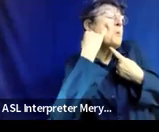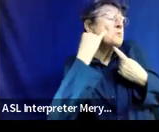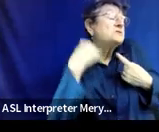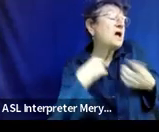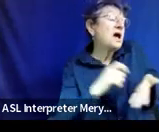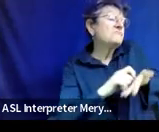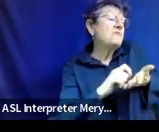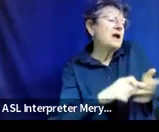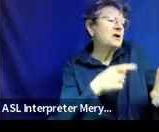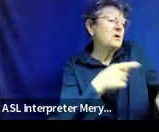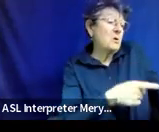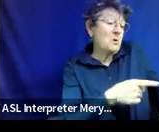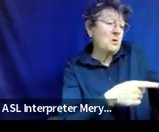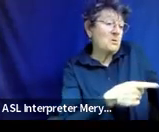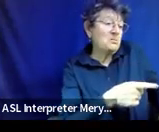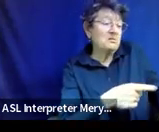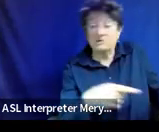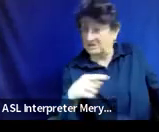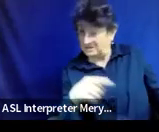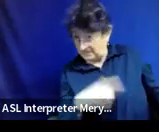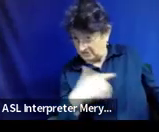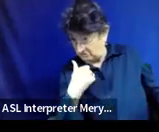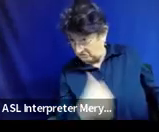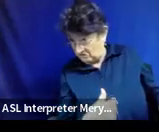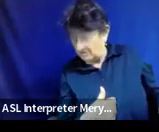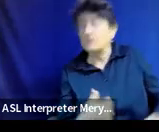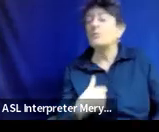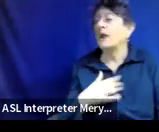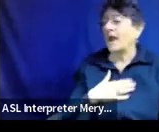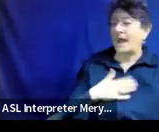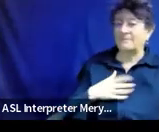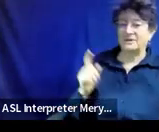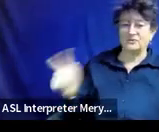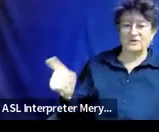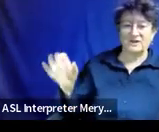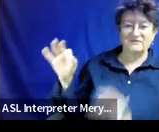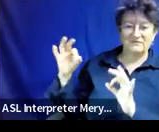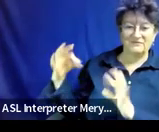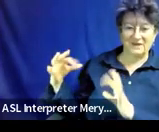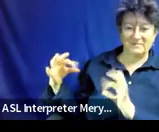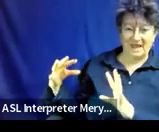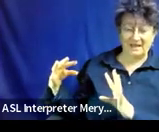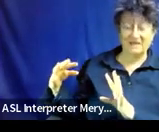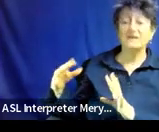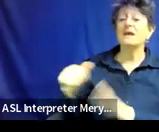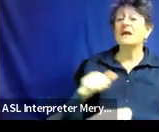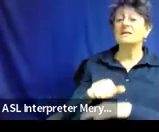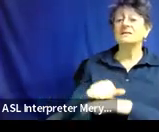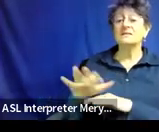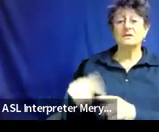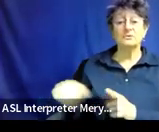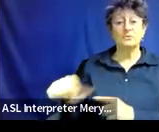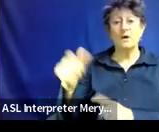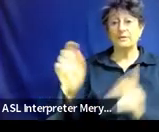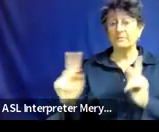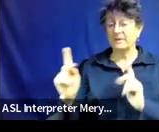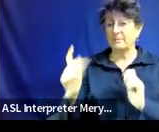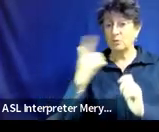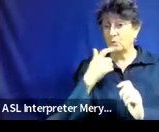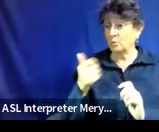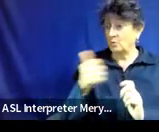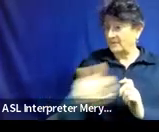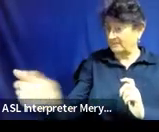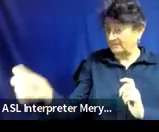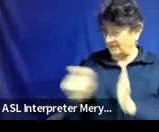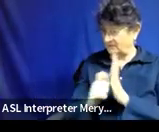And we are happy to give you feedback. And you can send that out to other people writing IEPs if they want to do the